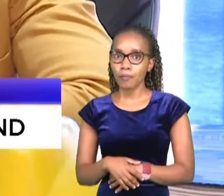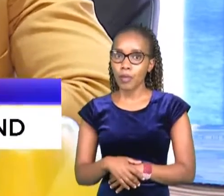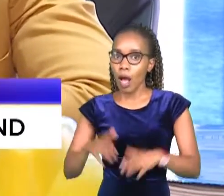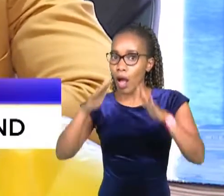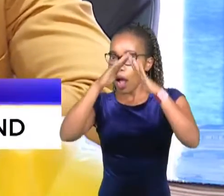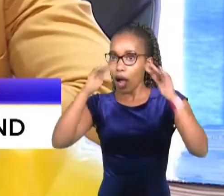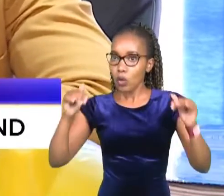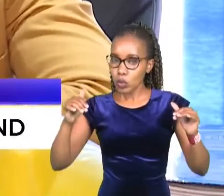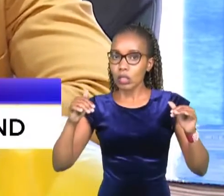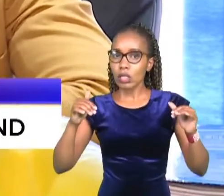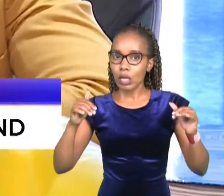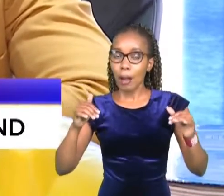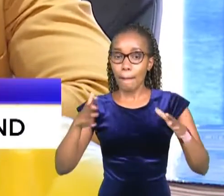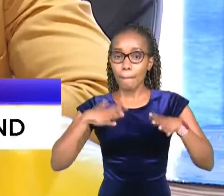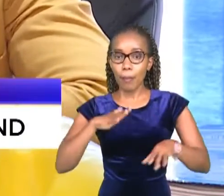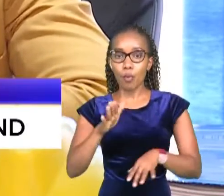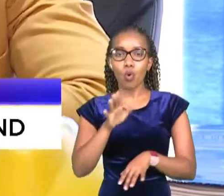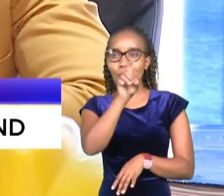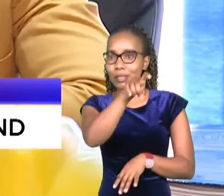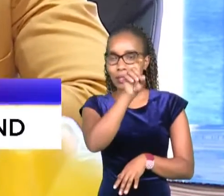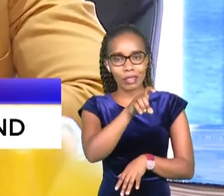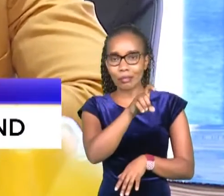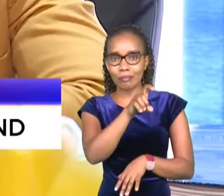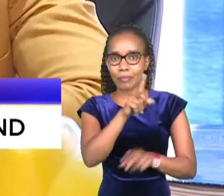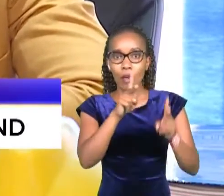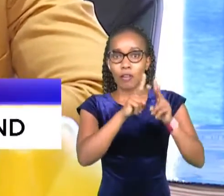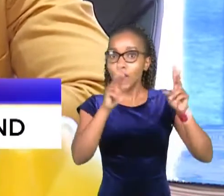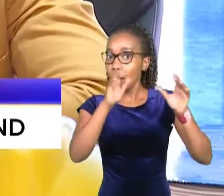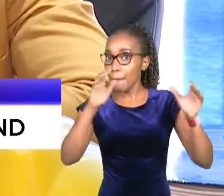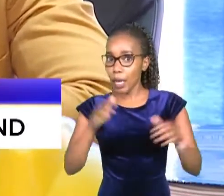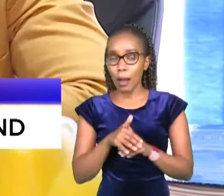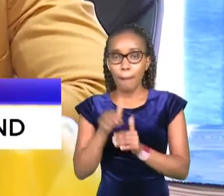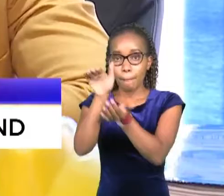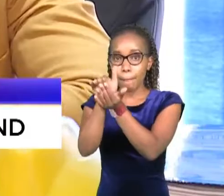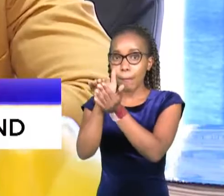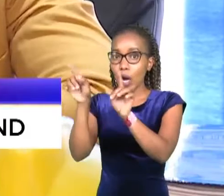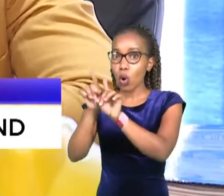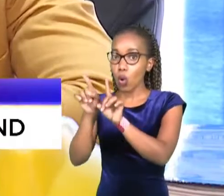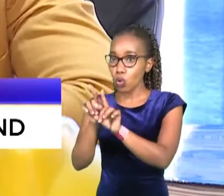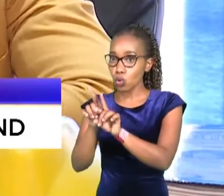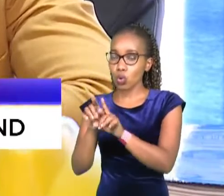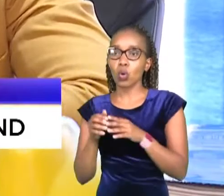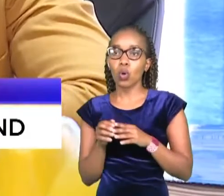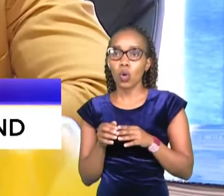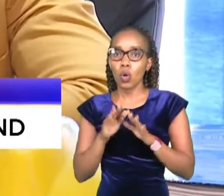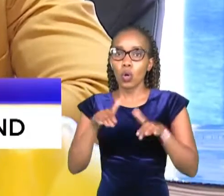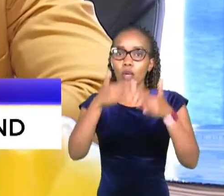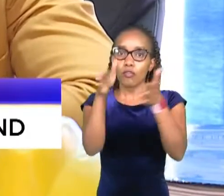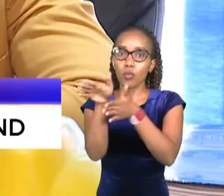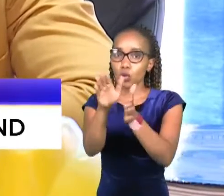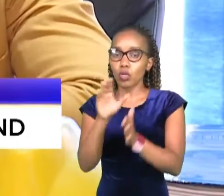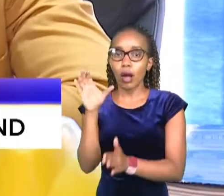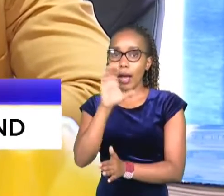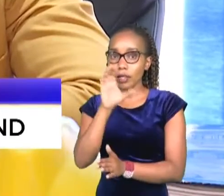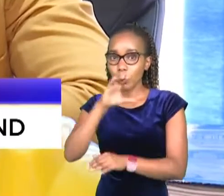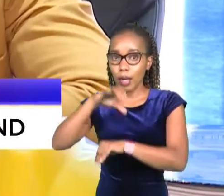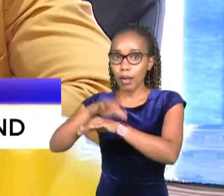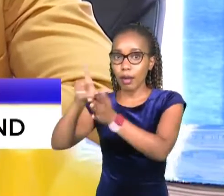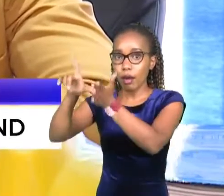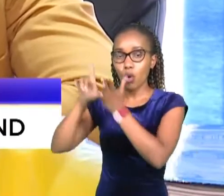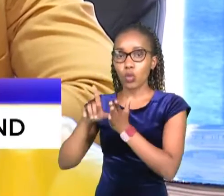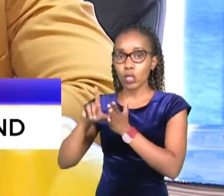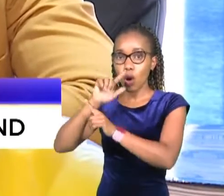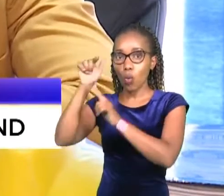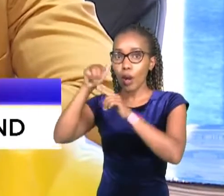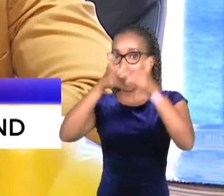is very huge actually the demand is very huge uh banks have also started open up opening up for customers to get financing for the for the construction